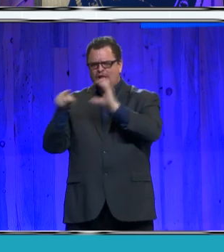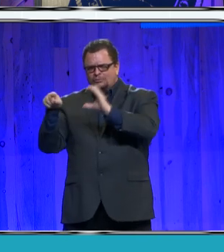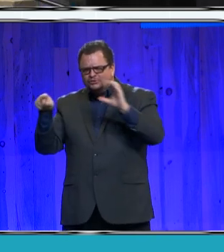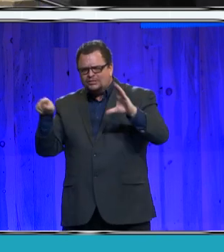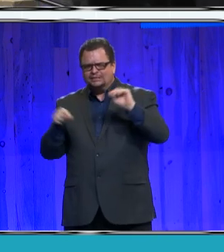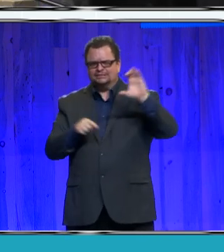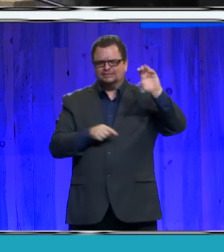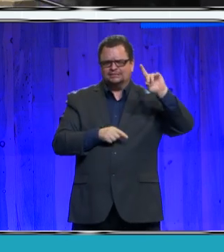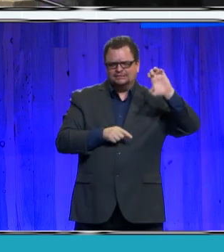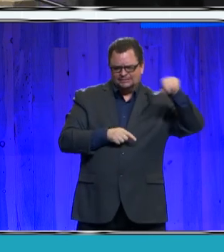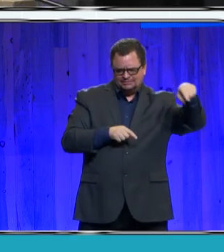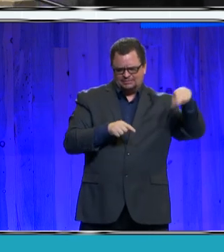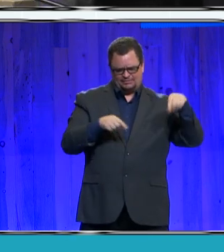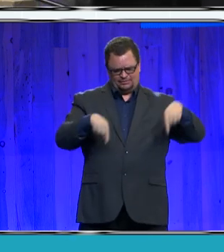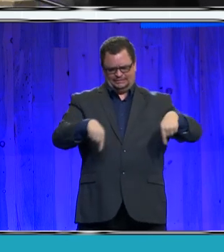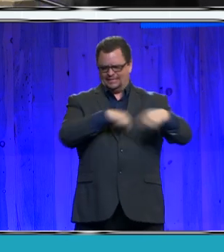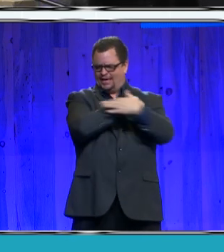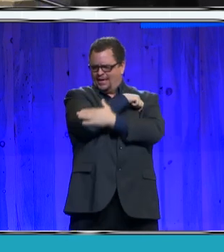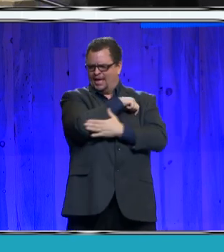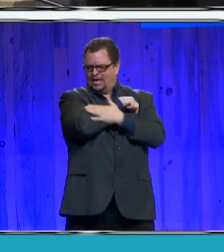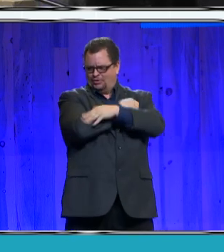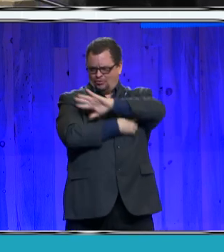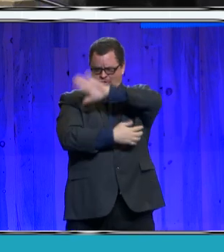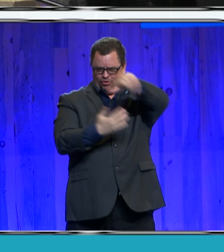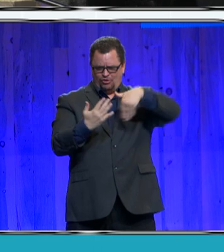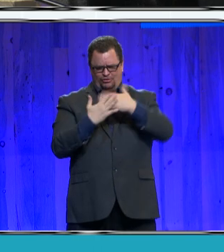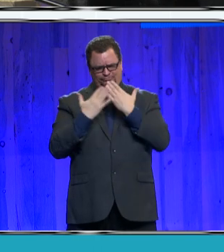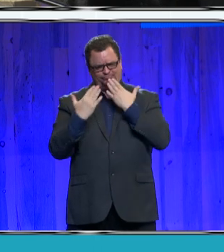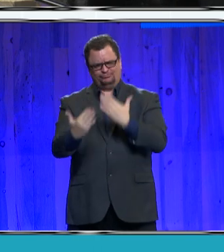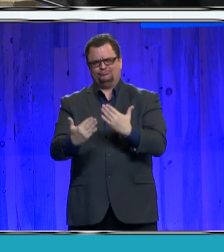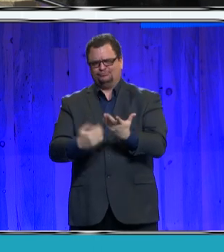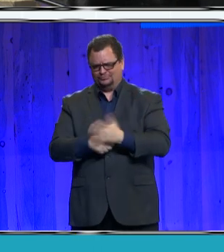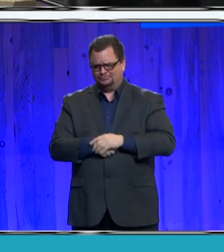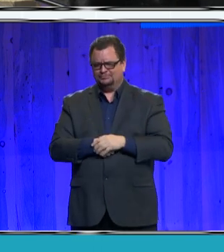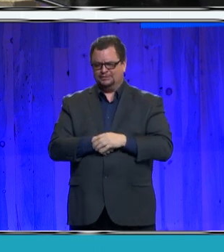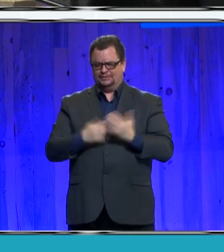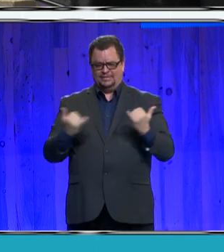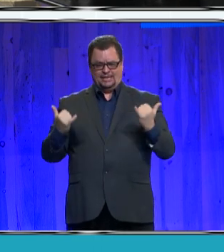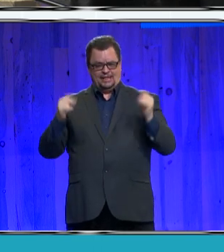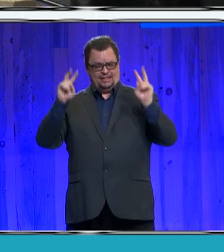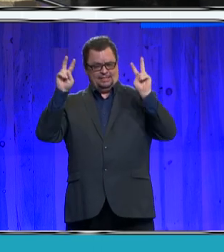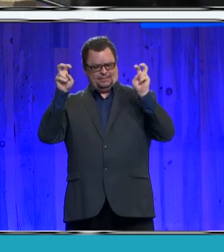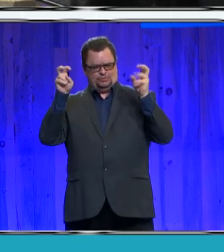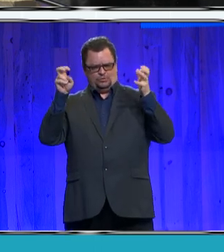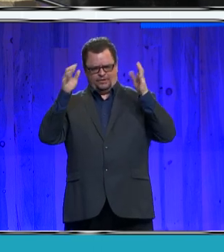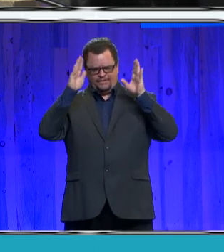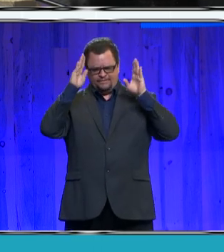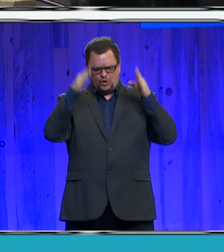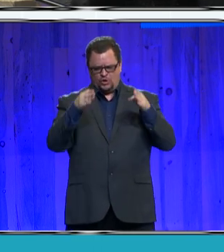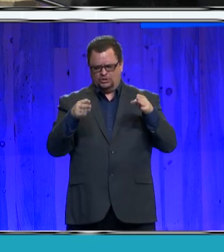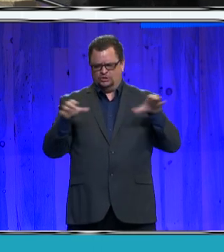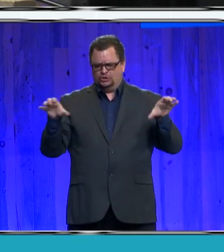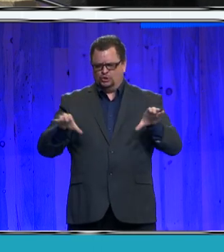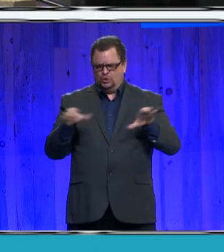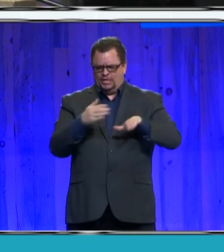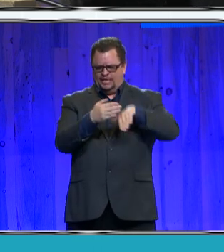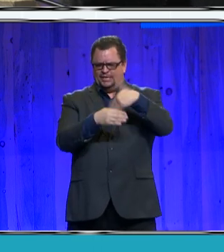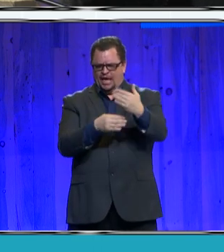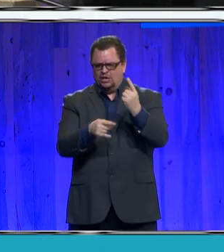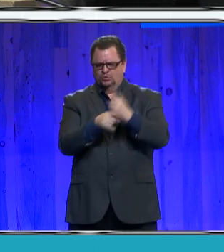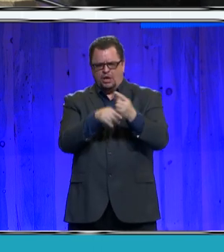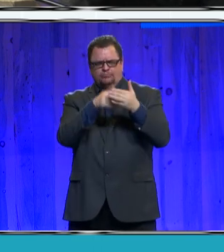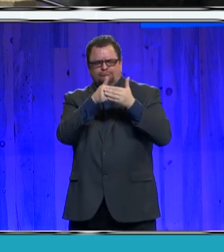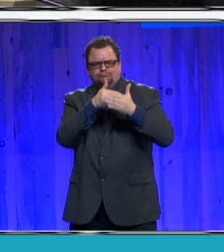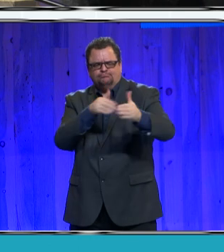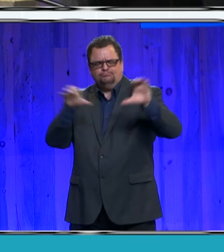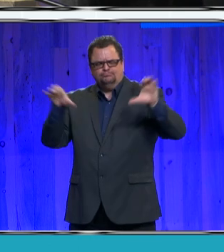To highlight today's theme, focusing on doing the next right thing. It has and will continue to guide